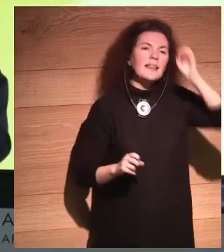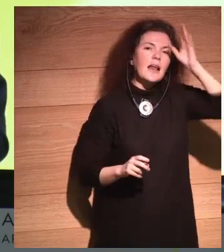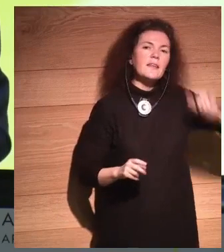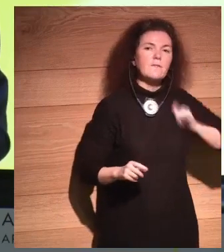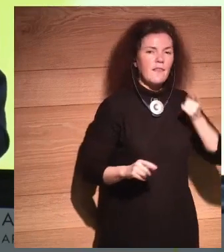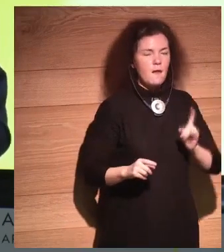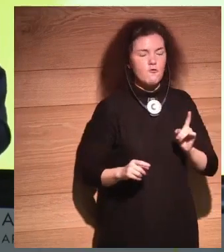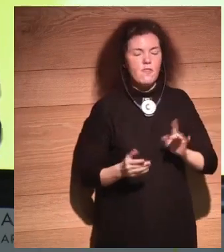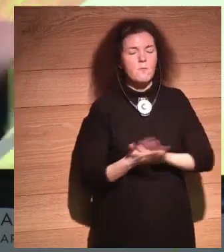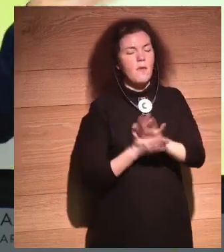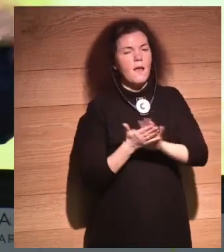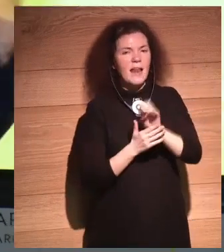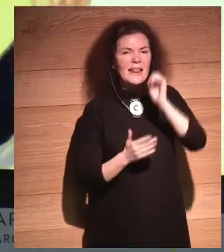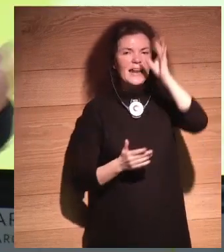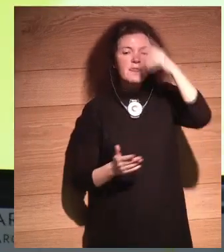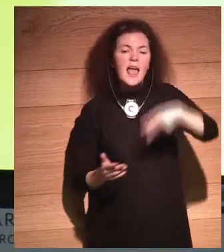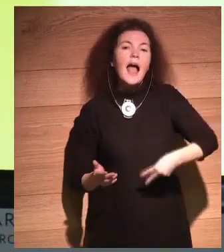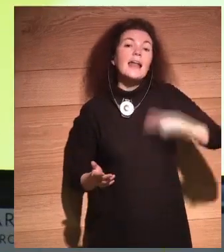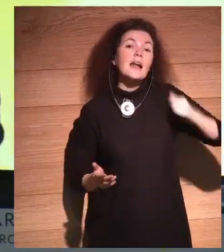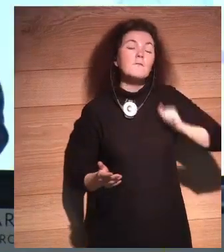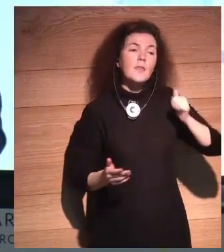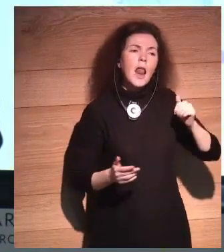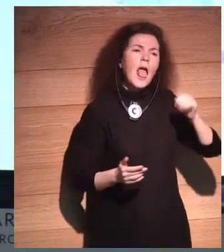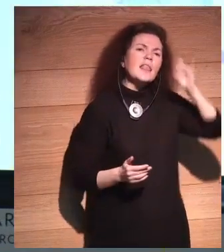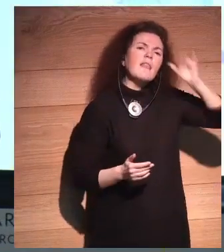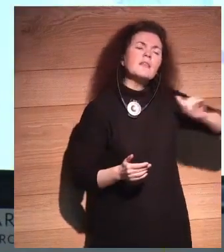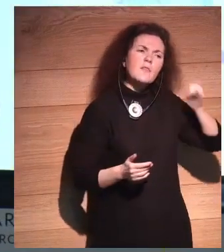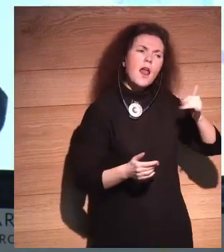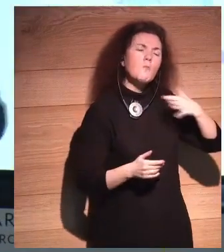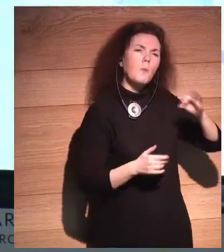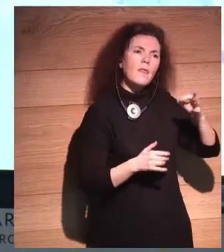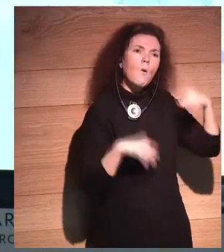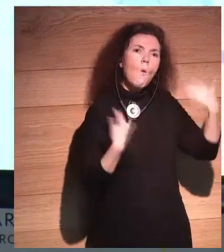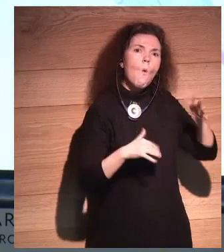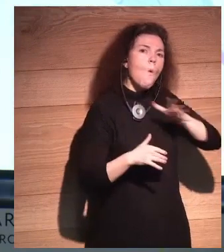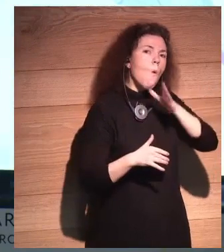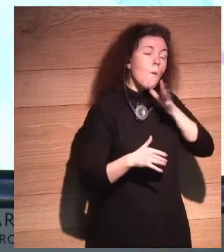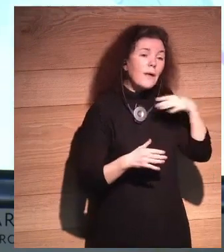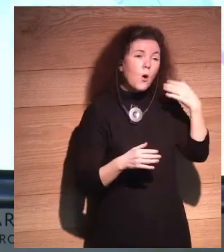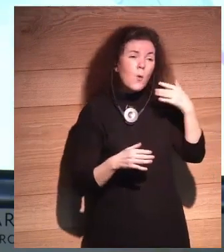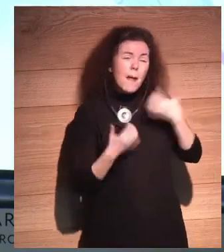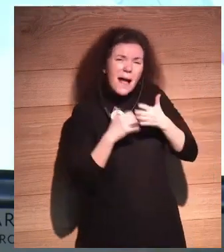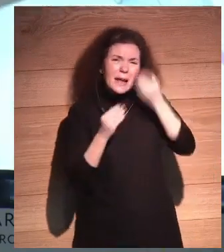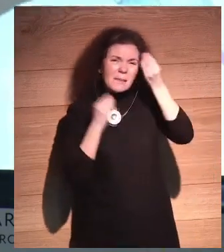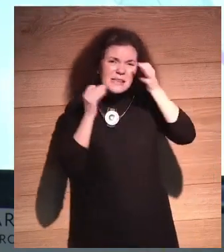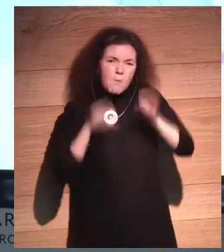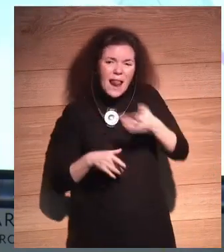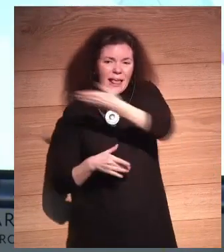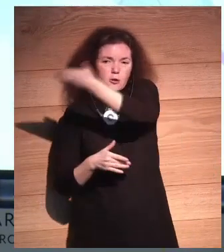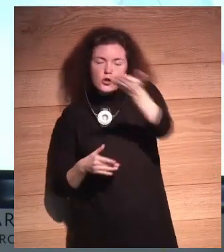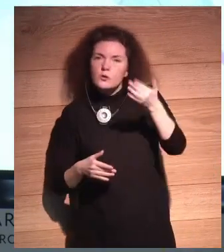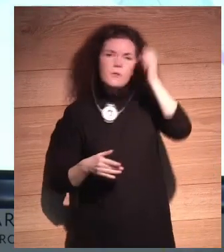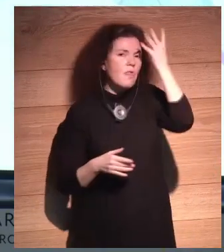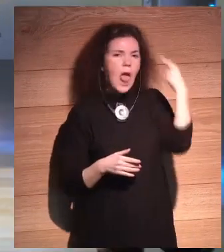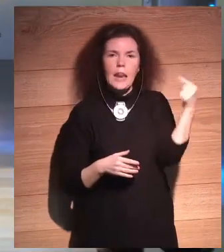but probably good. But in a machine that's like us, I think that's a bad idea. Because we're building a new meta intelligence. We're